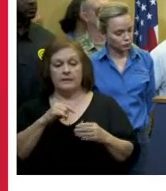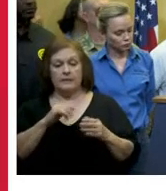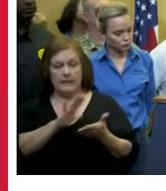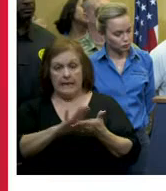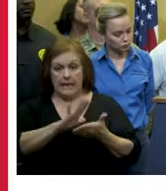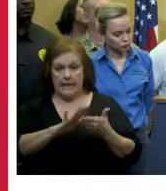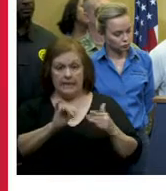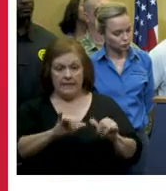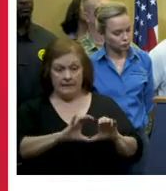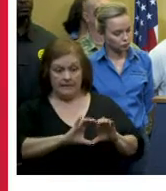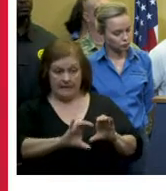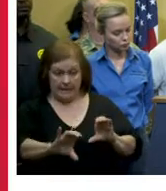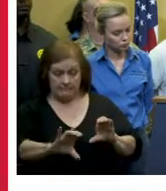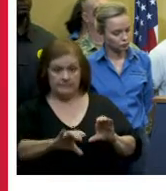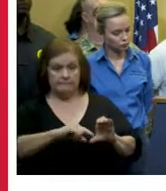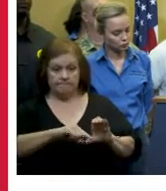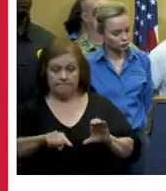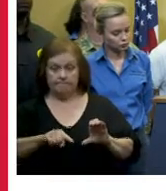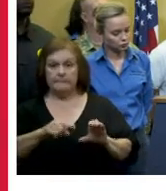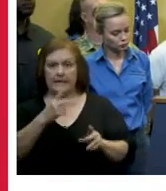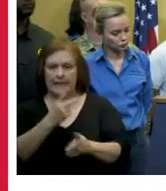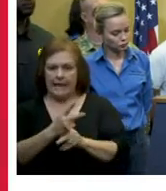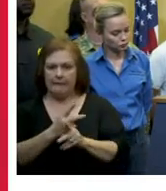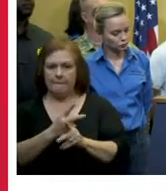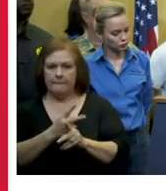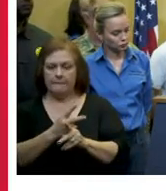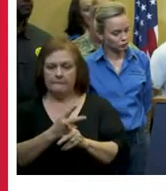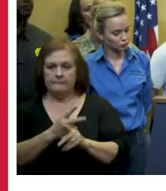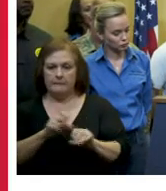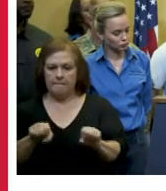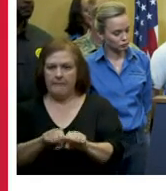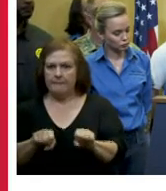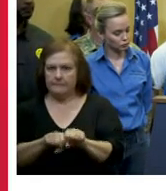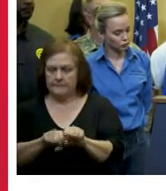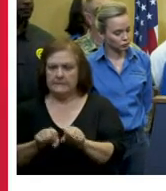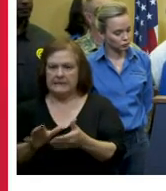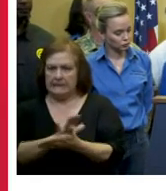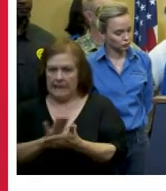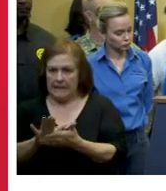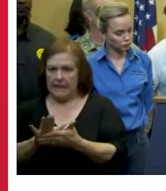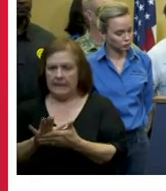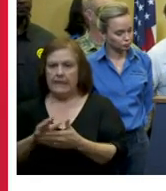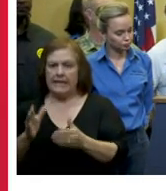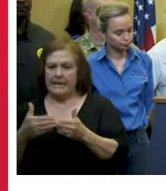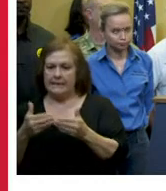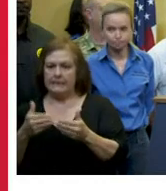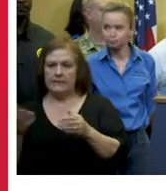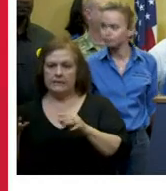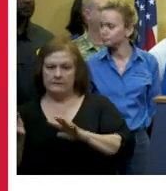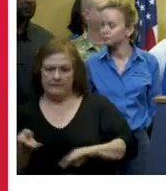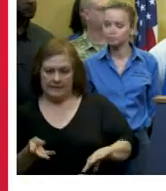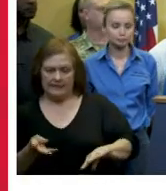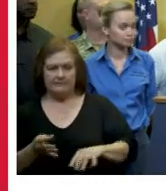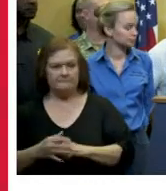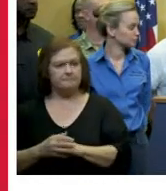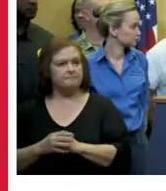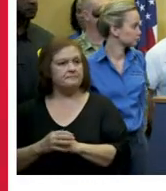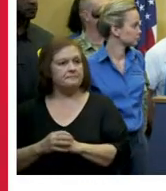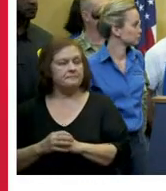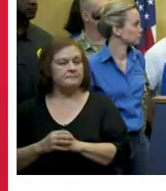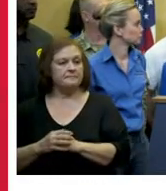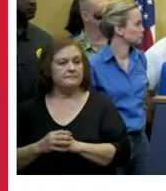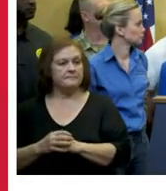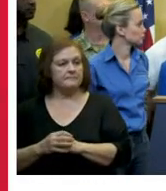are responded to and those smaller lines are cleaned out thank you thank you ramsay okay derrick bays it was derrick